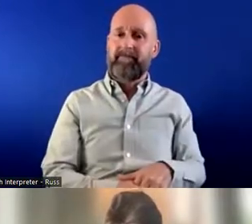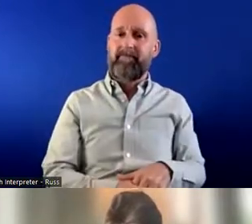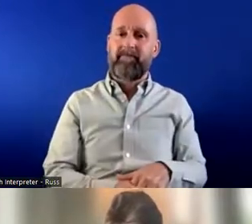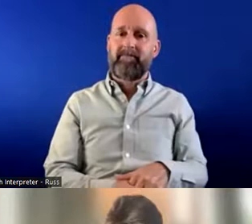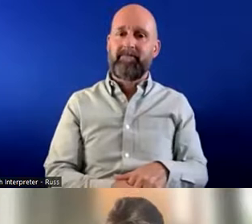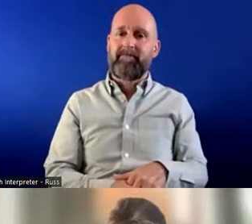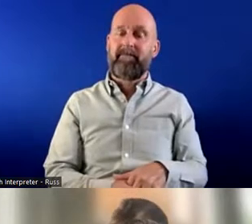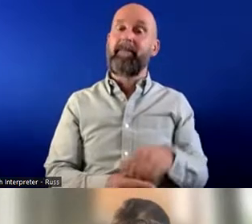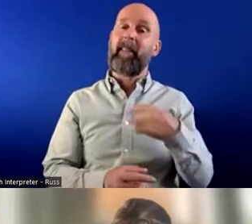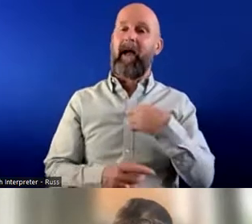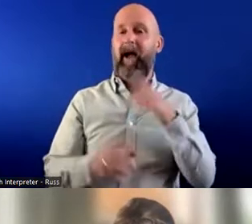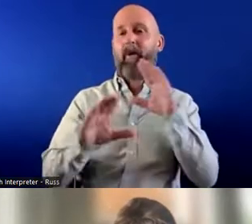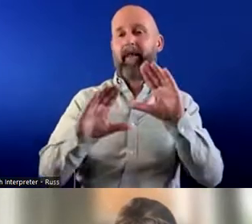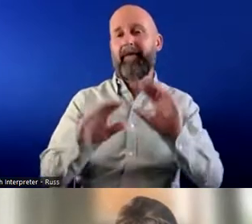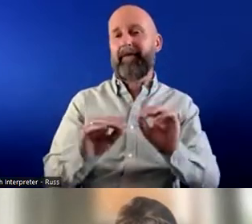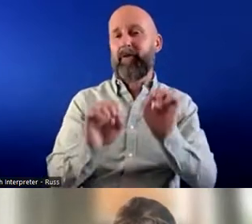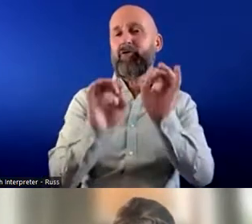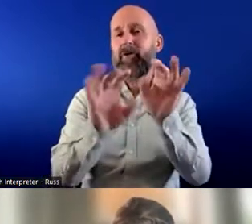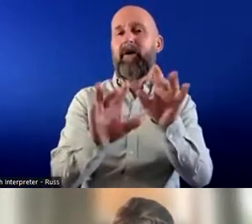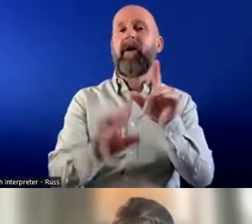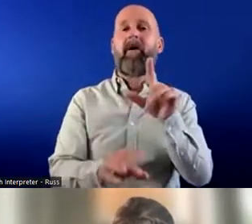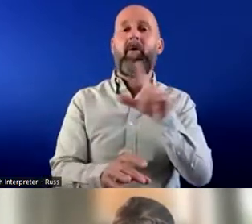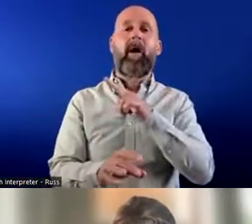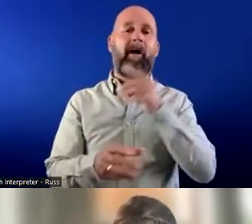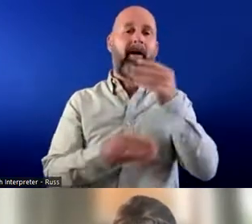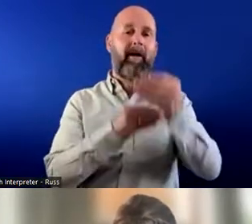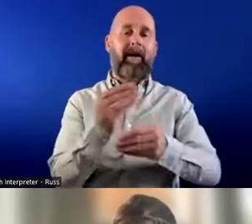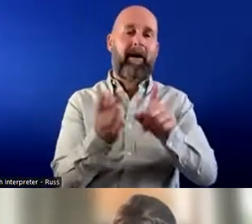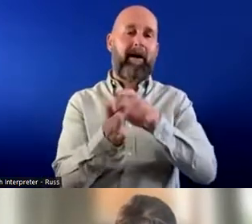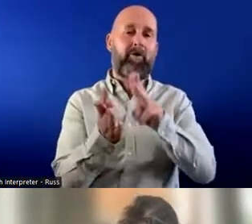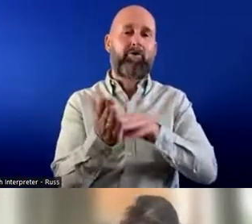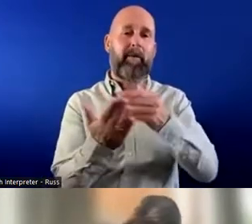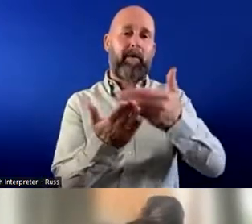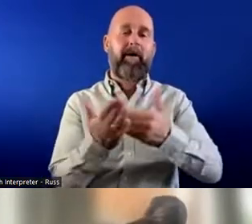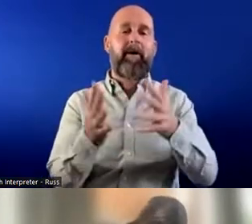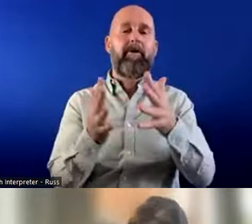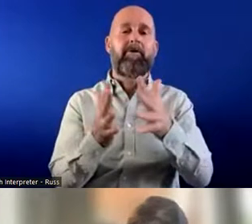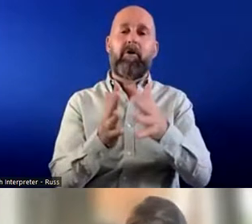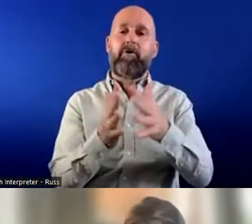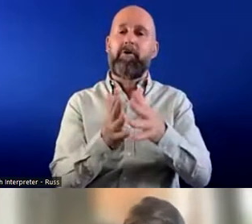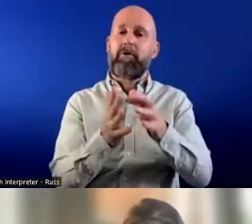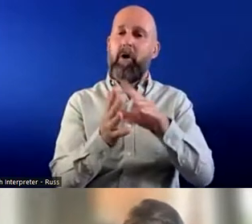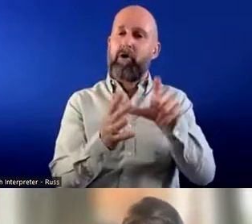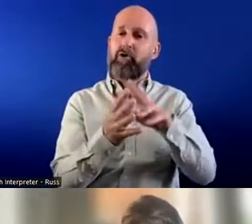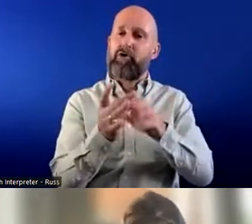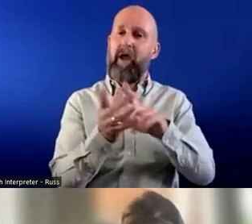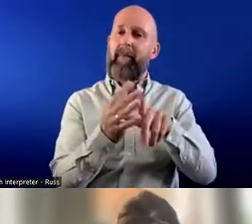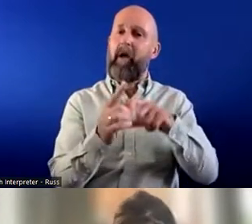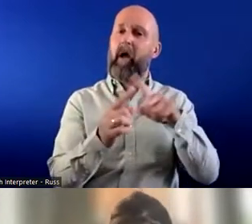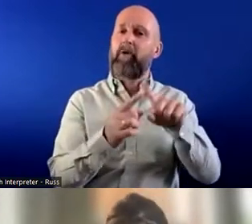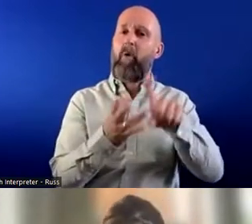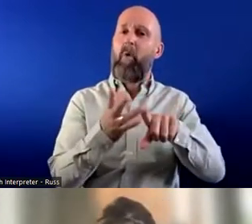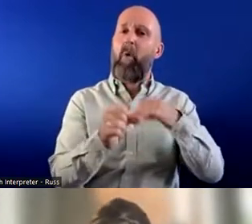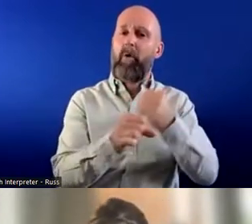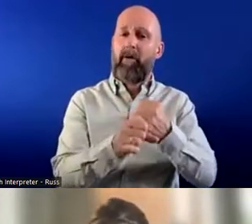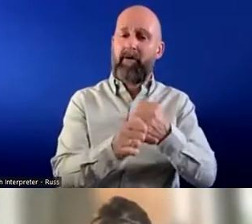I'll finish on a little piece about our JAM card initiative. So it's www.jamcard.org. And it's JAM,